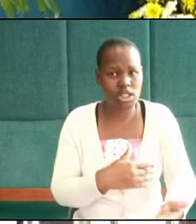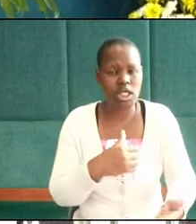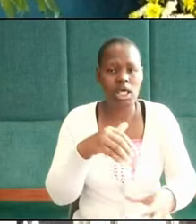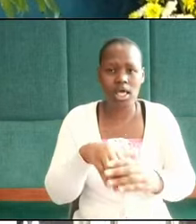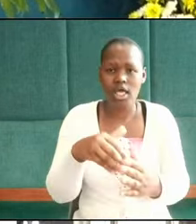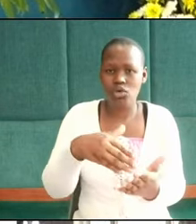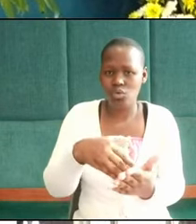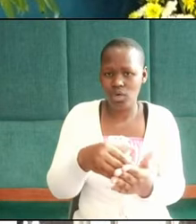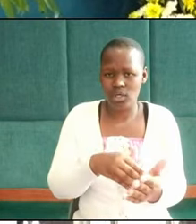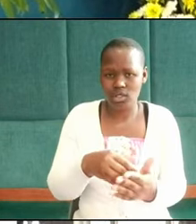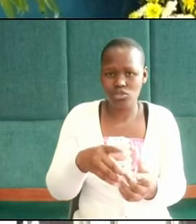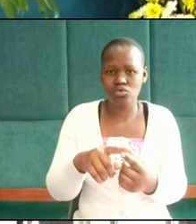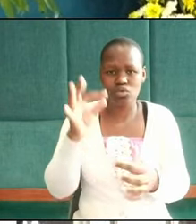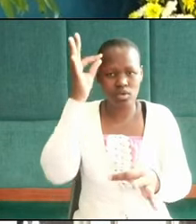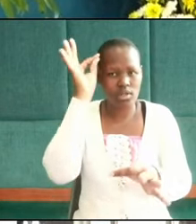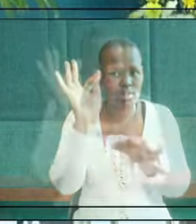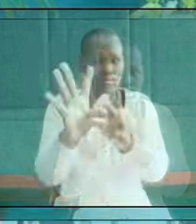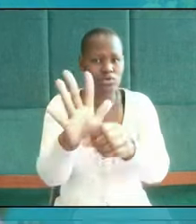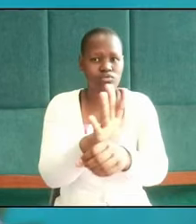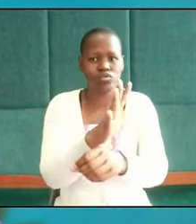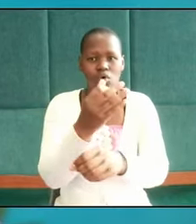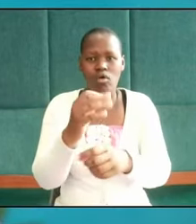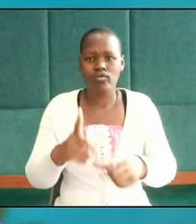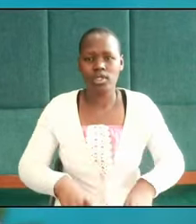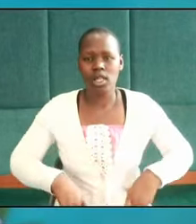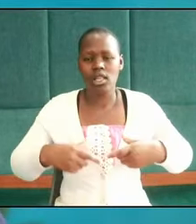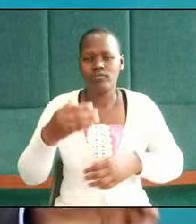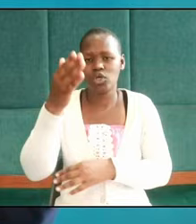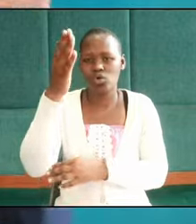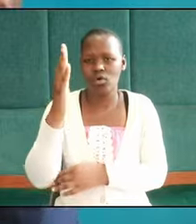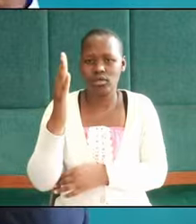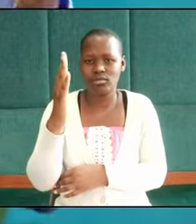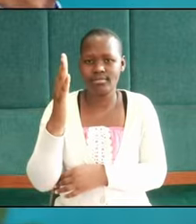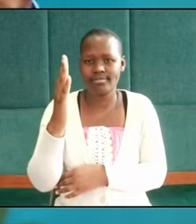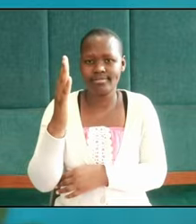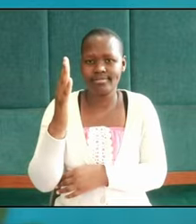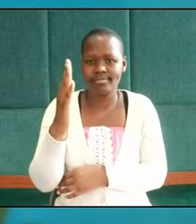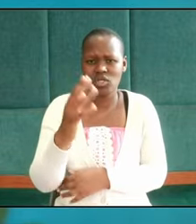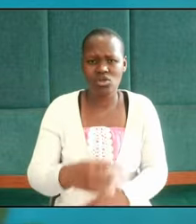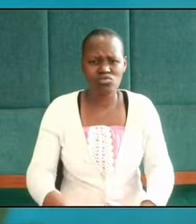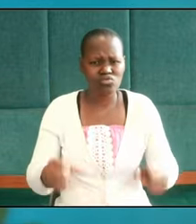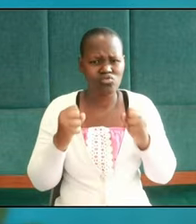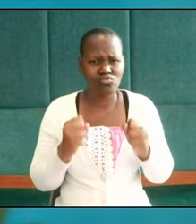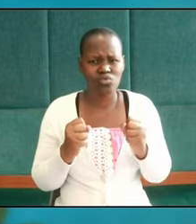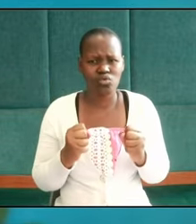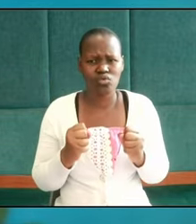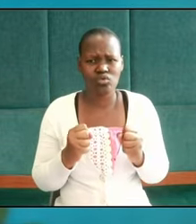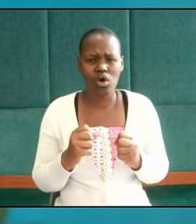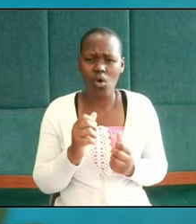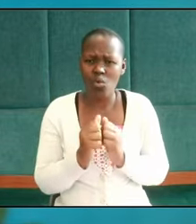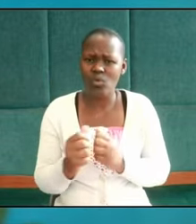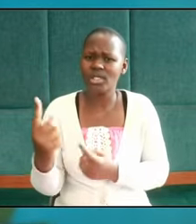to the faithfulness of the living God. This is the resilience that